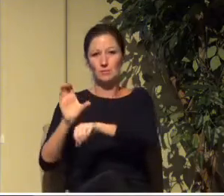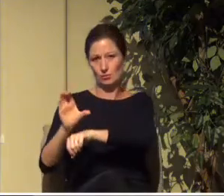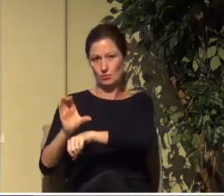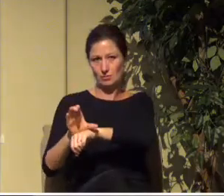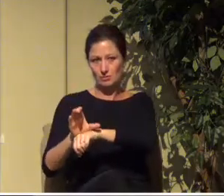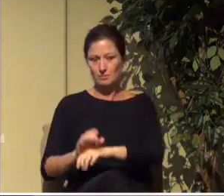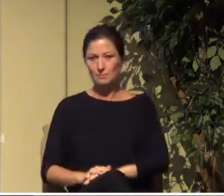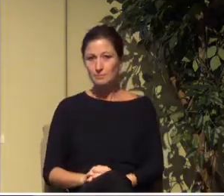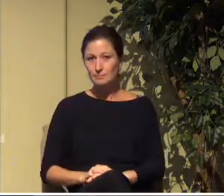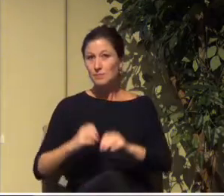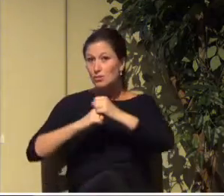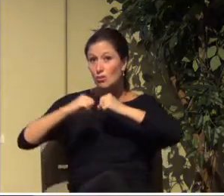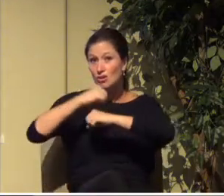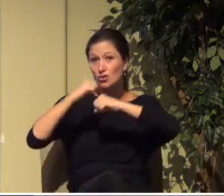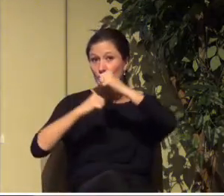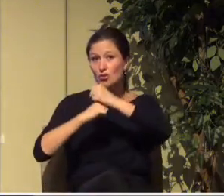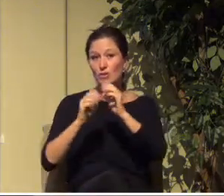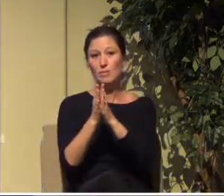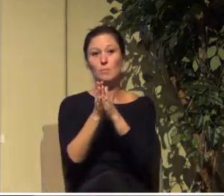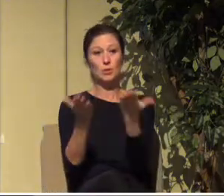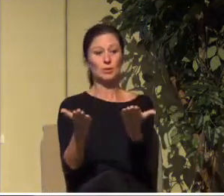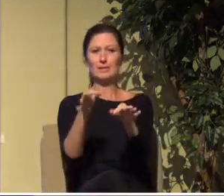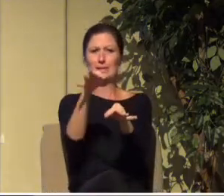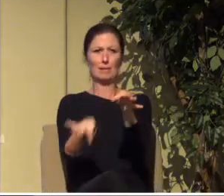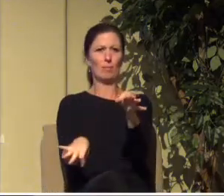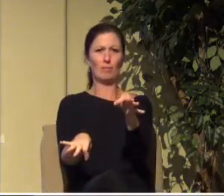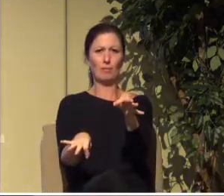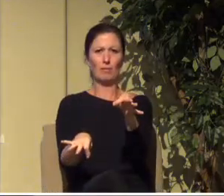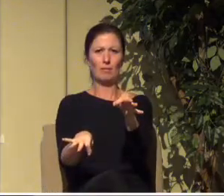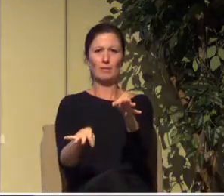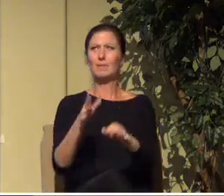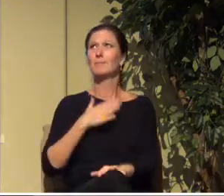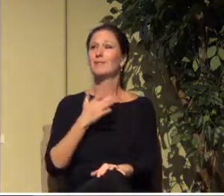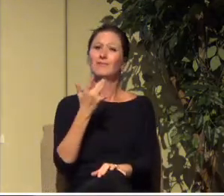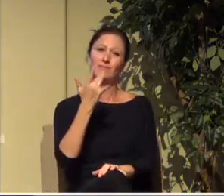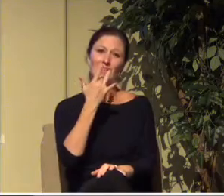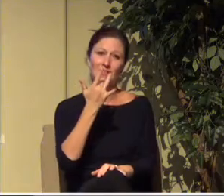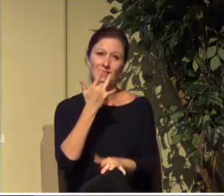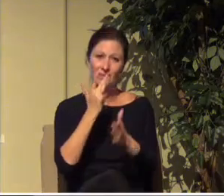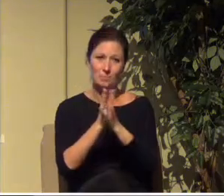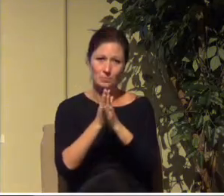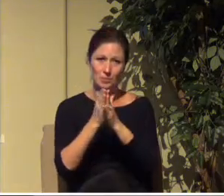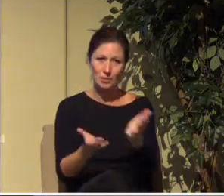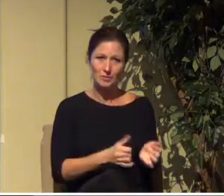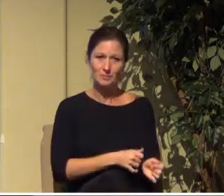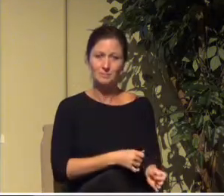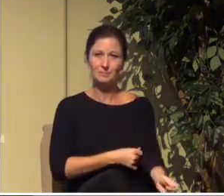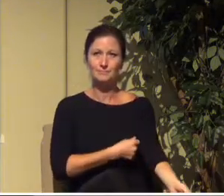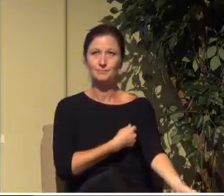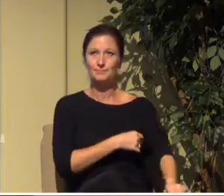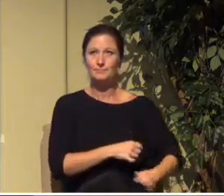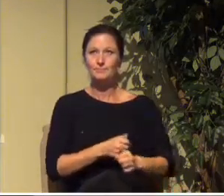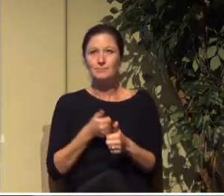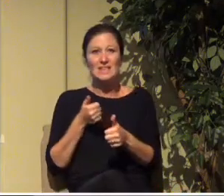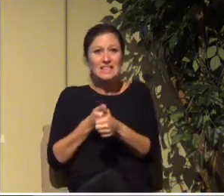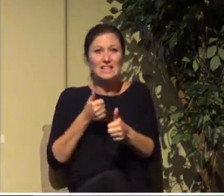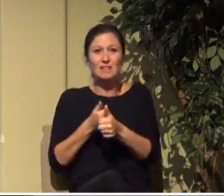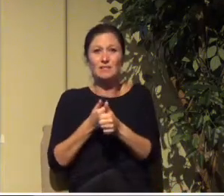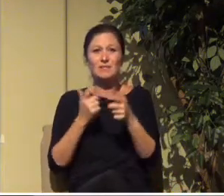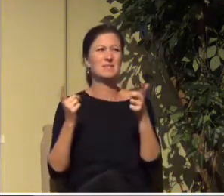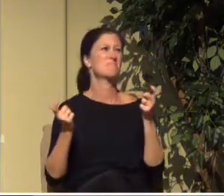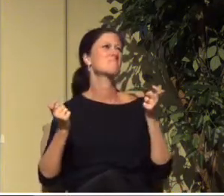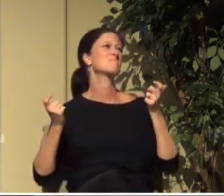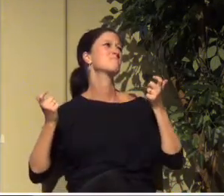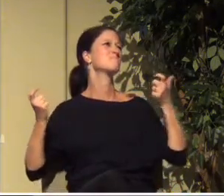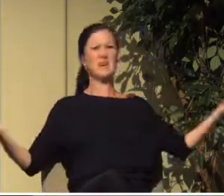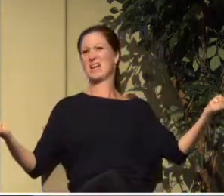As for the structure of the book, it's actually really simple. Ephesians is probably my favorite book because it's so huge on